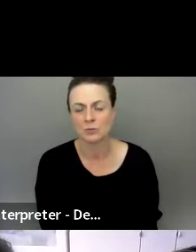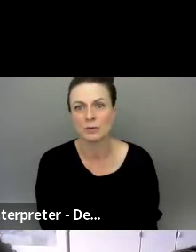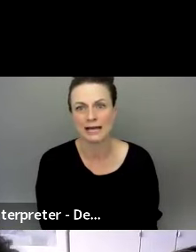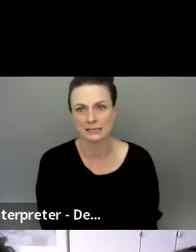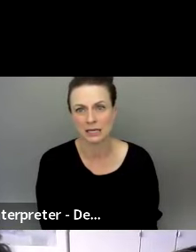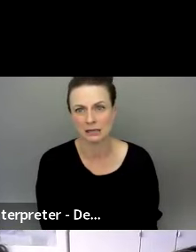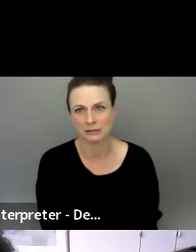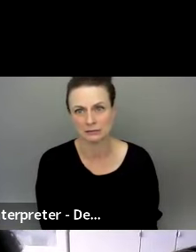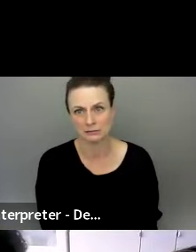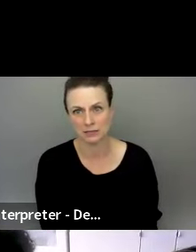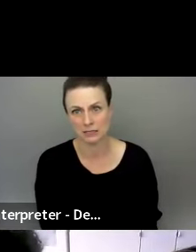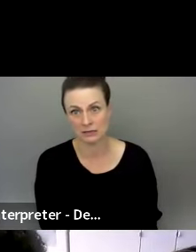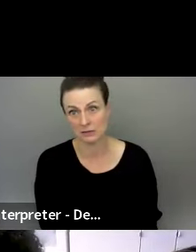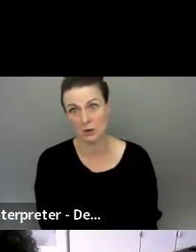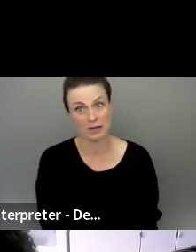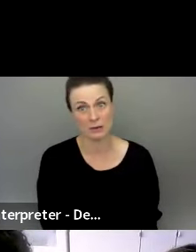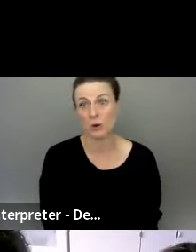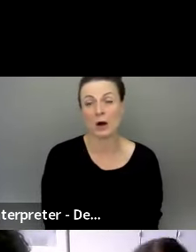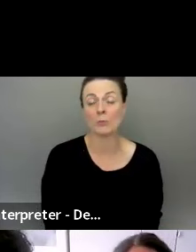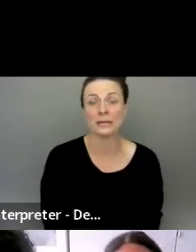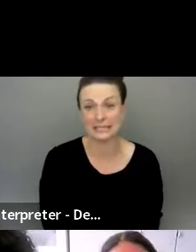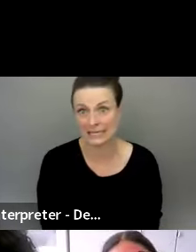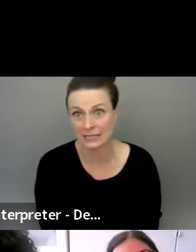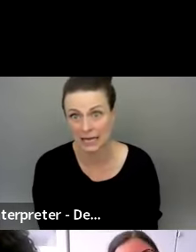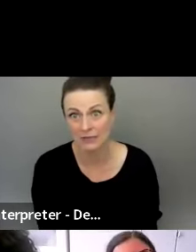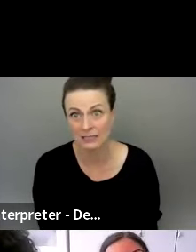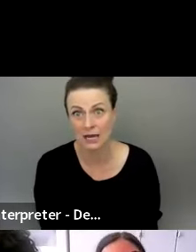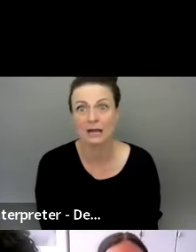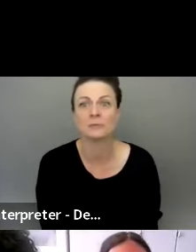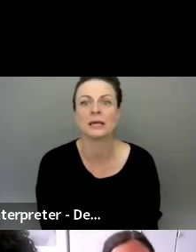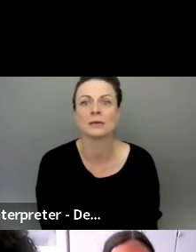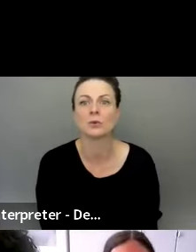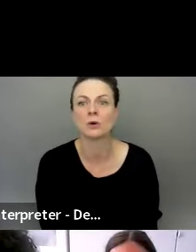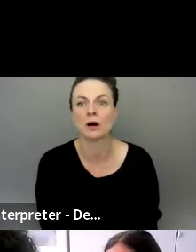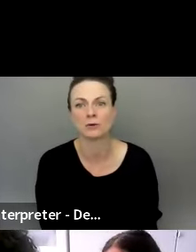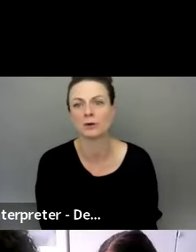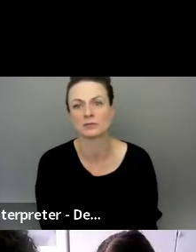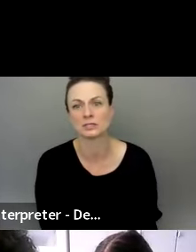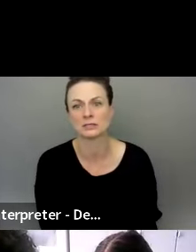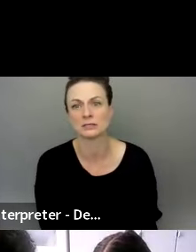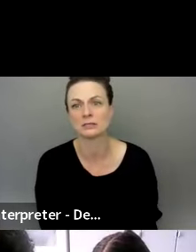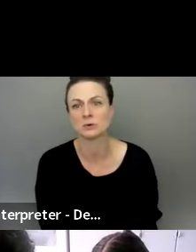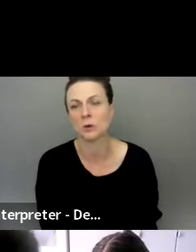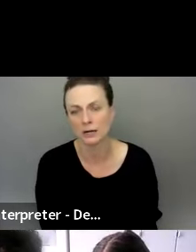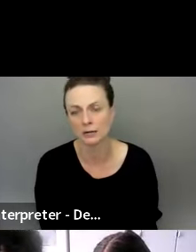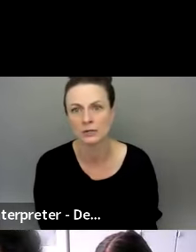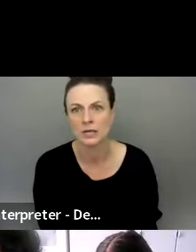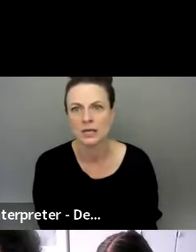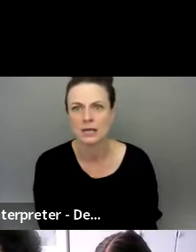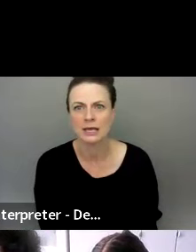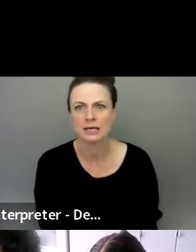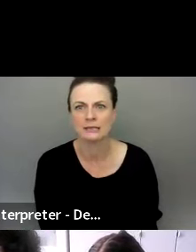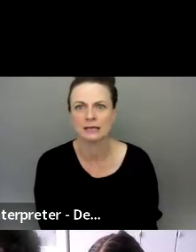we'll be asking, you know, what help is needed at that time. And we'll offer whatever assistance is required.